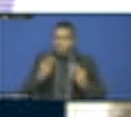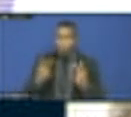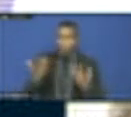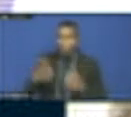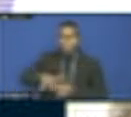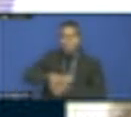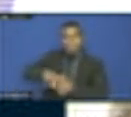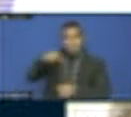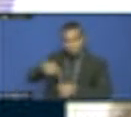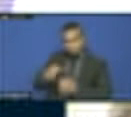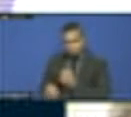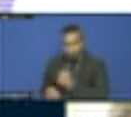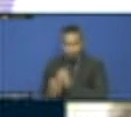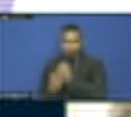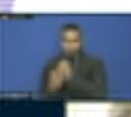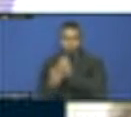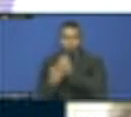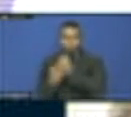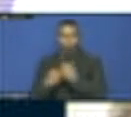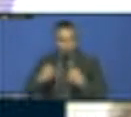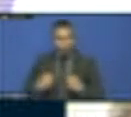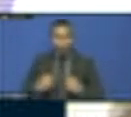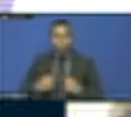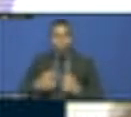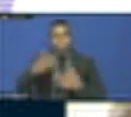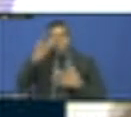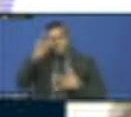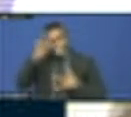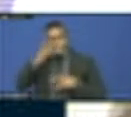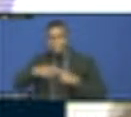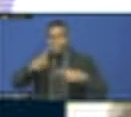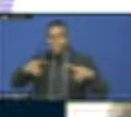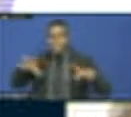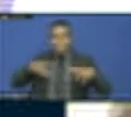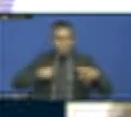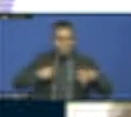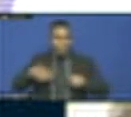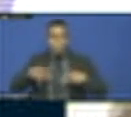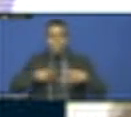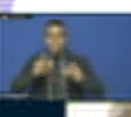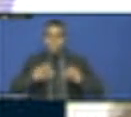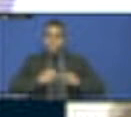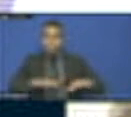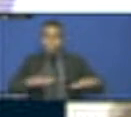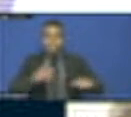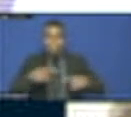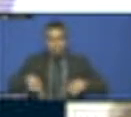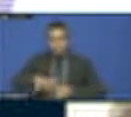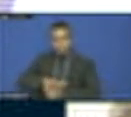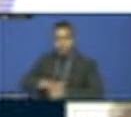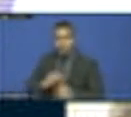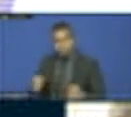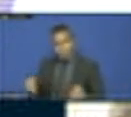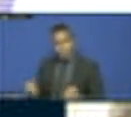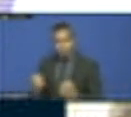and it is in law. All our actions are guided by law, and the ministries must work with the local